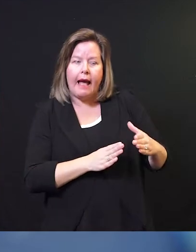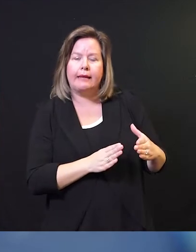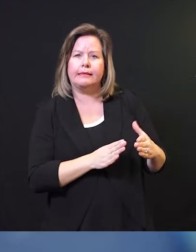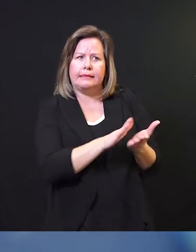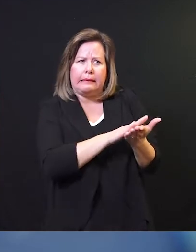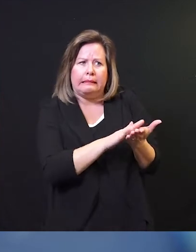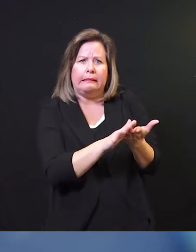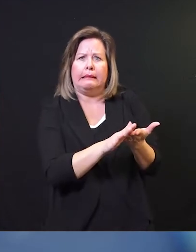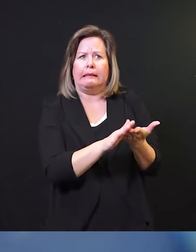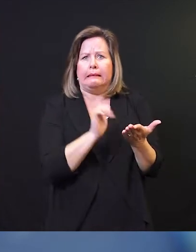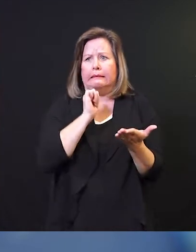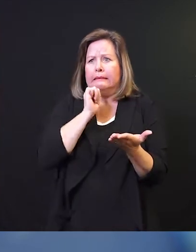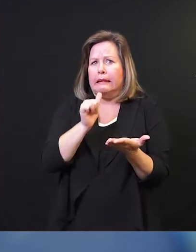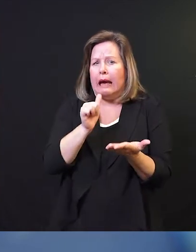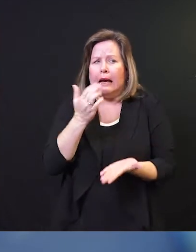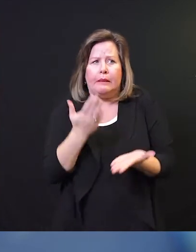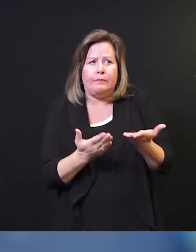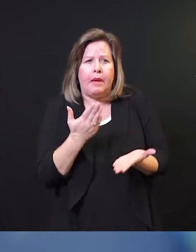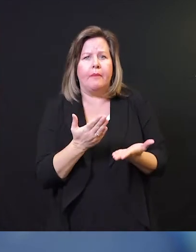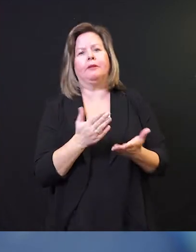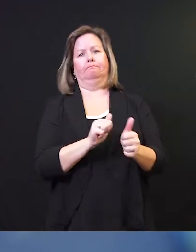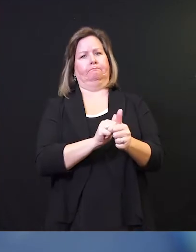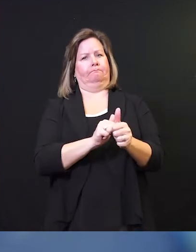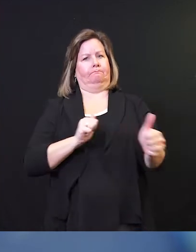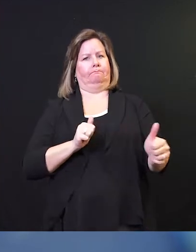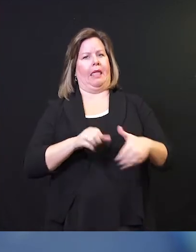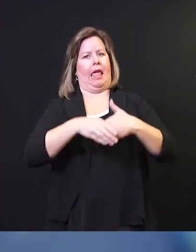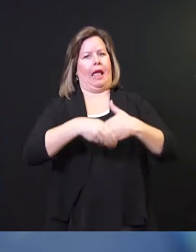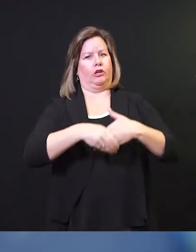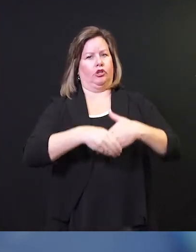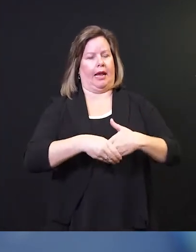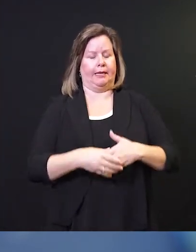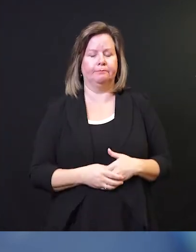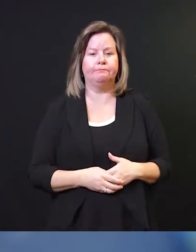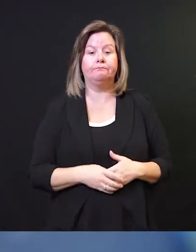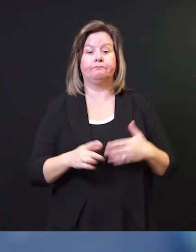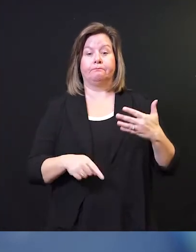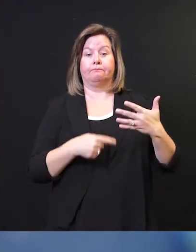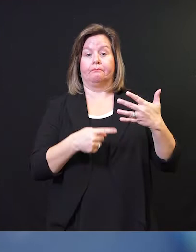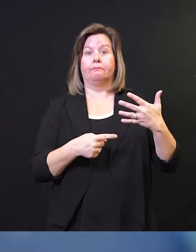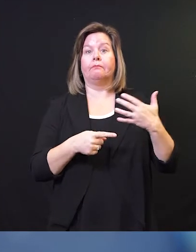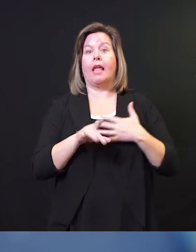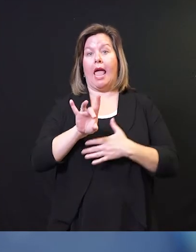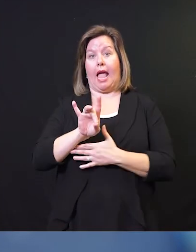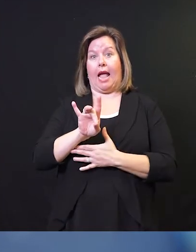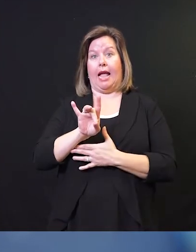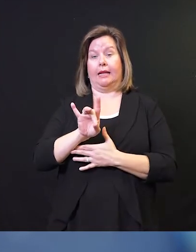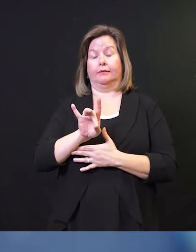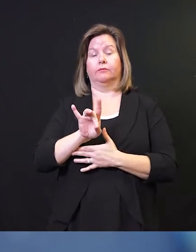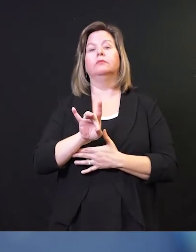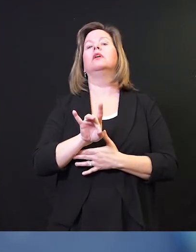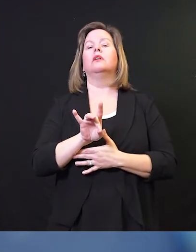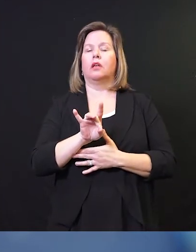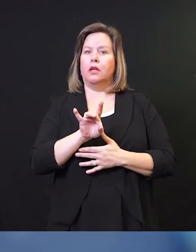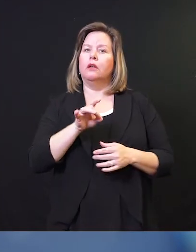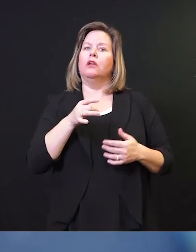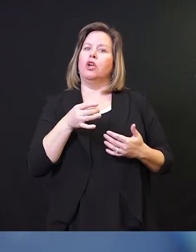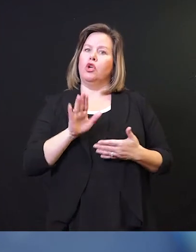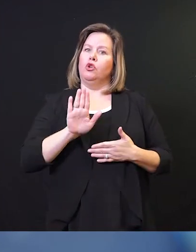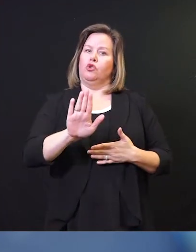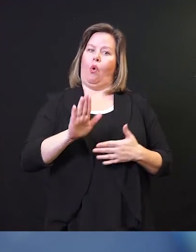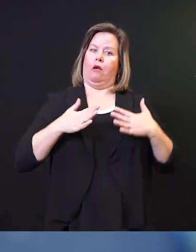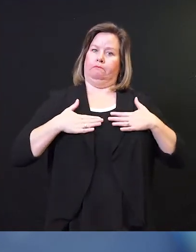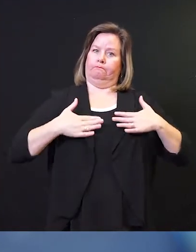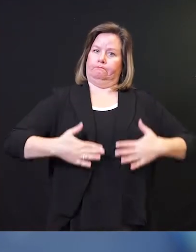reach out to touch your hand. Let's avoid handshaking for a while. Number eight, keep yourself physically strong,